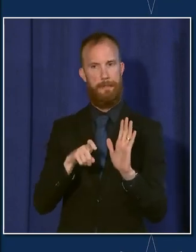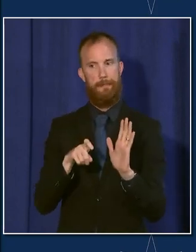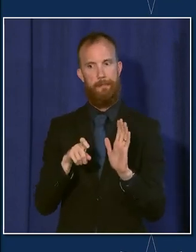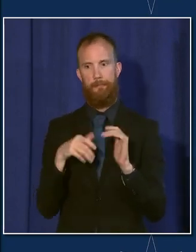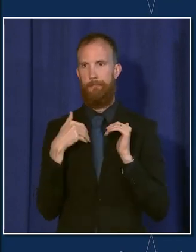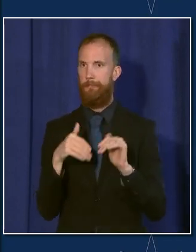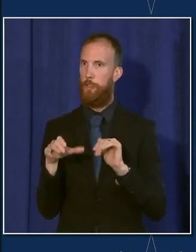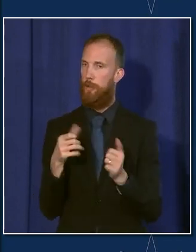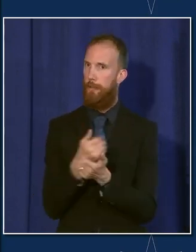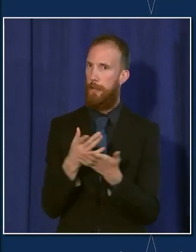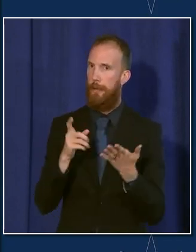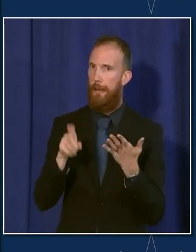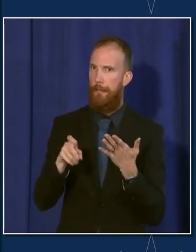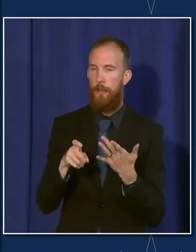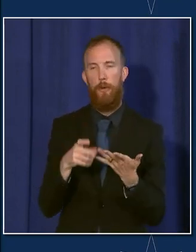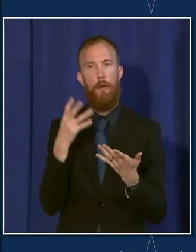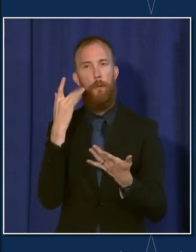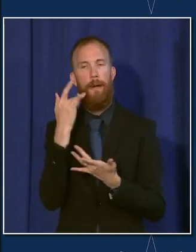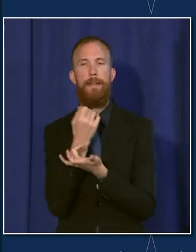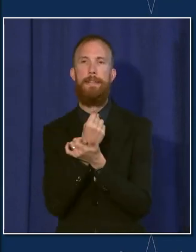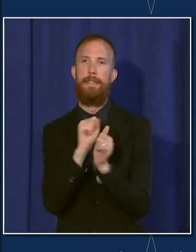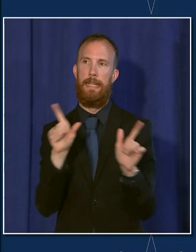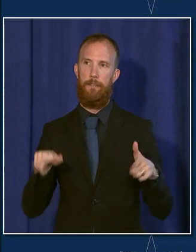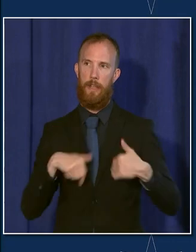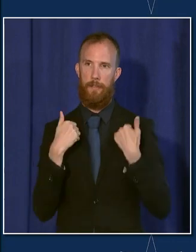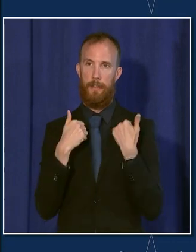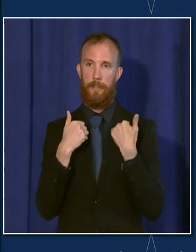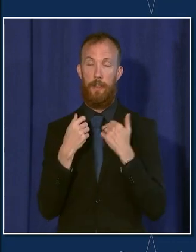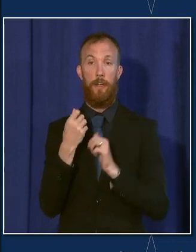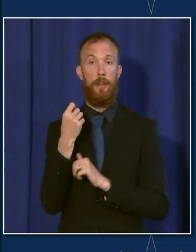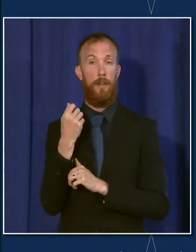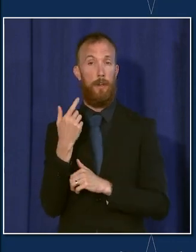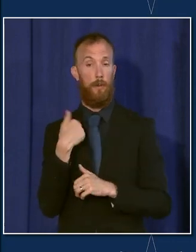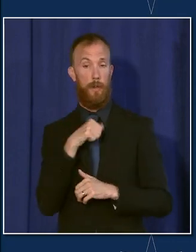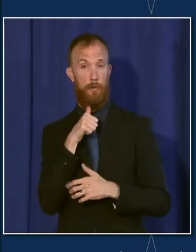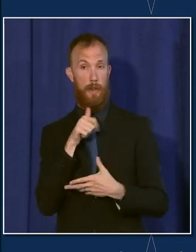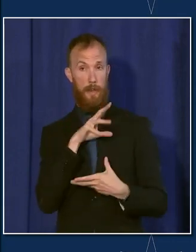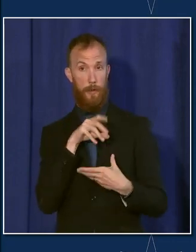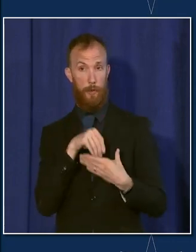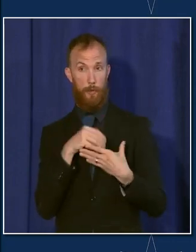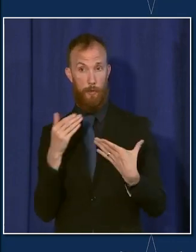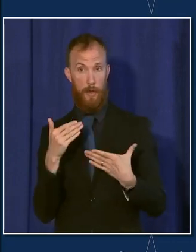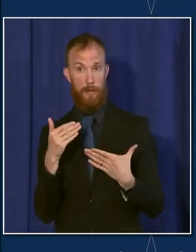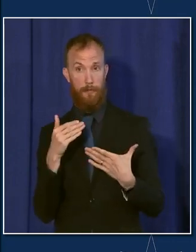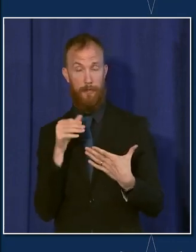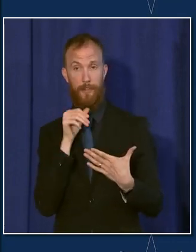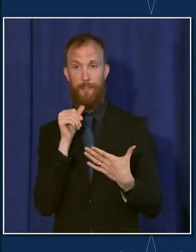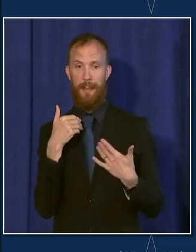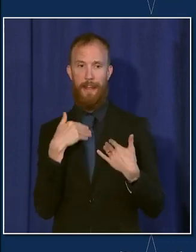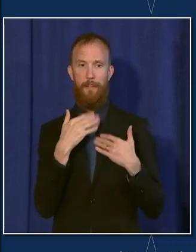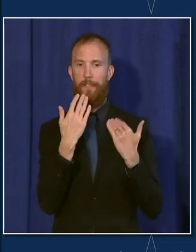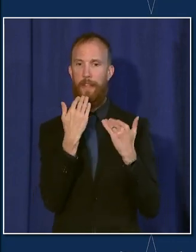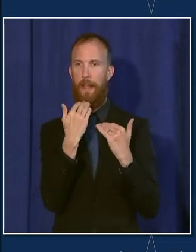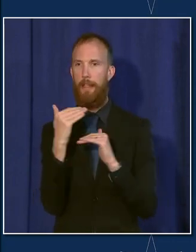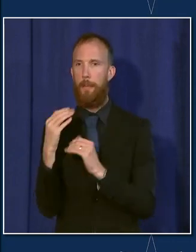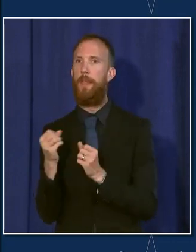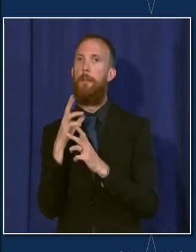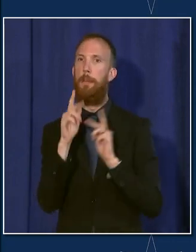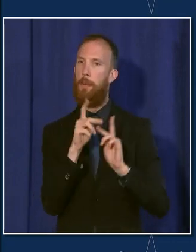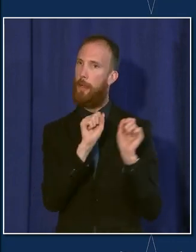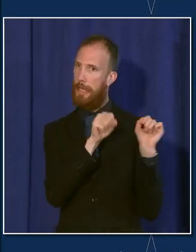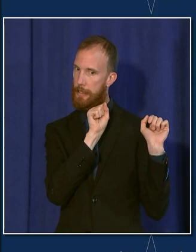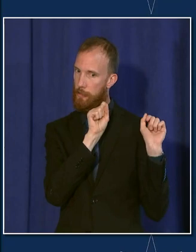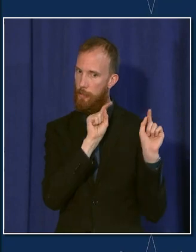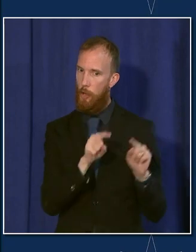The new public health order does not include limits at public places. The